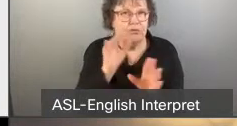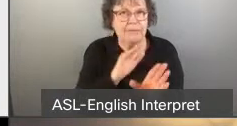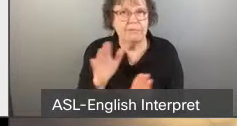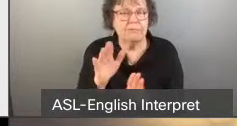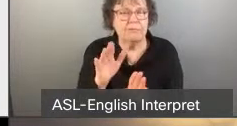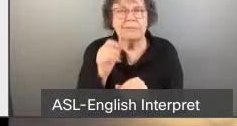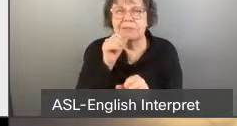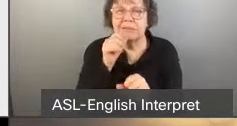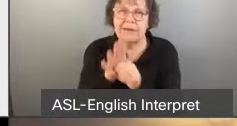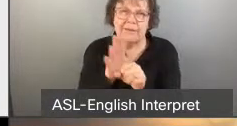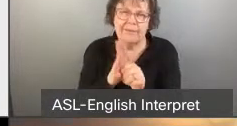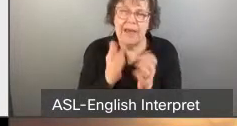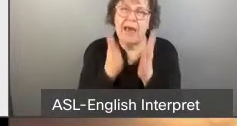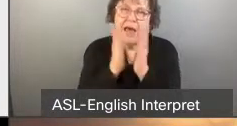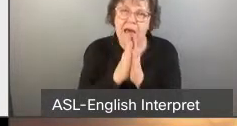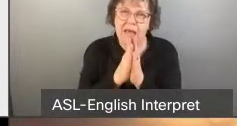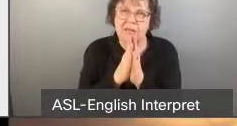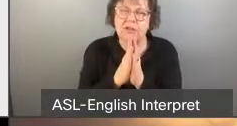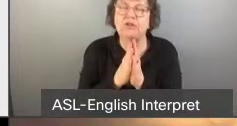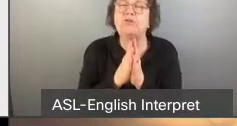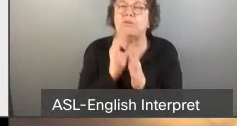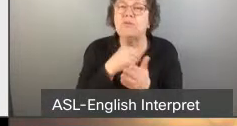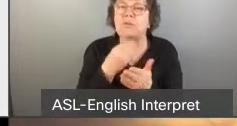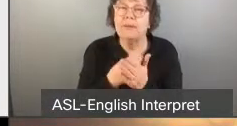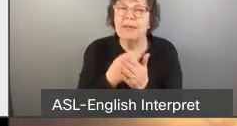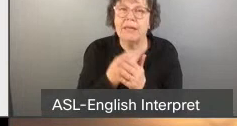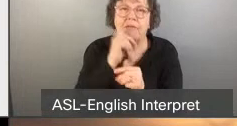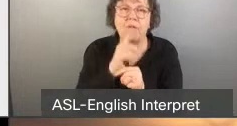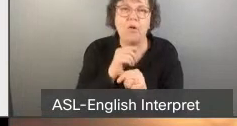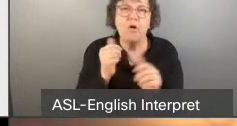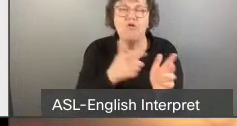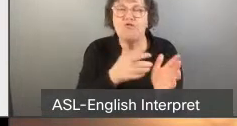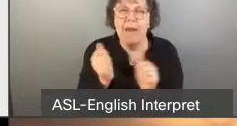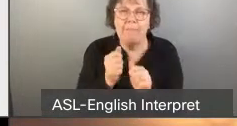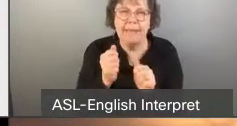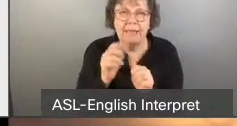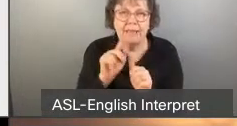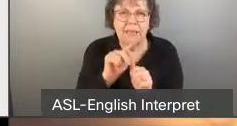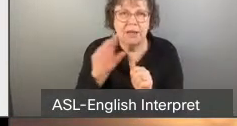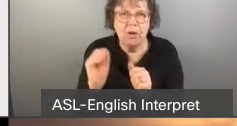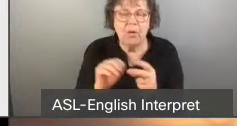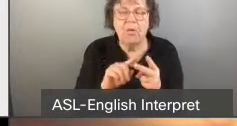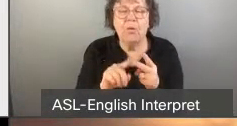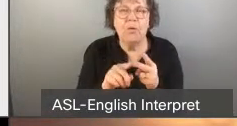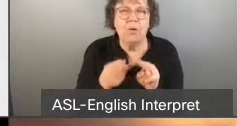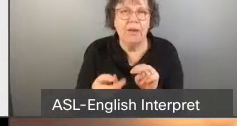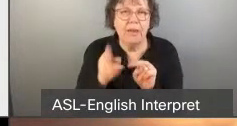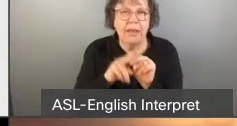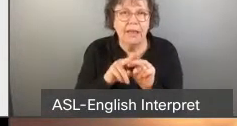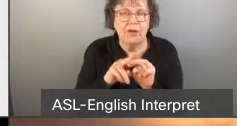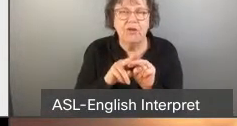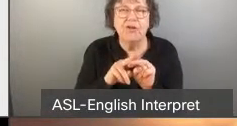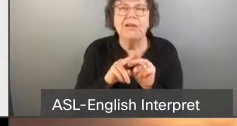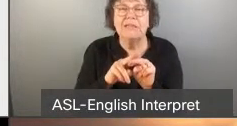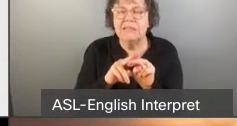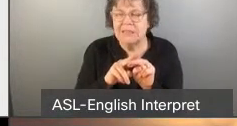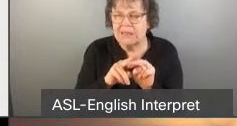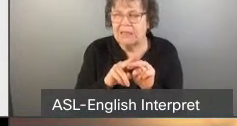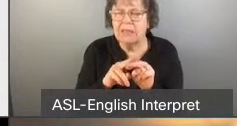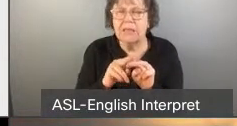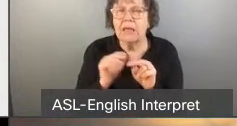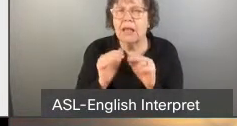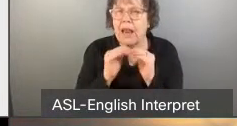ask that you allocate funds for the following fair pass and rapid to ensuring recent transit transit level decreases are reversed